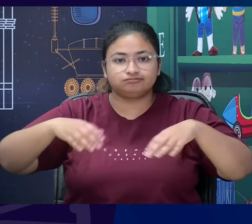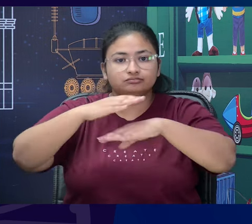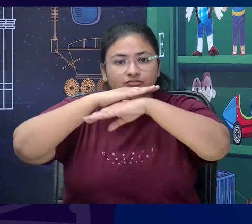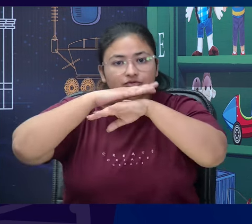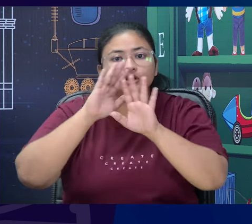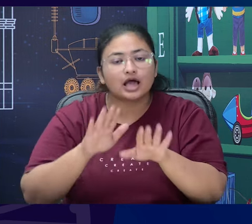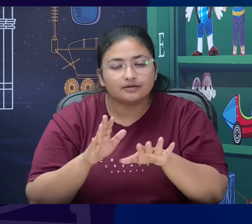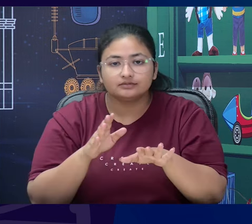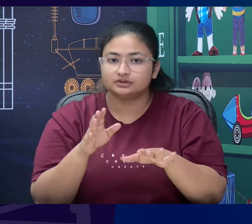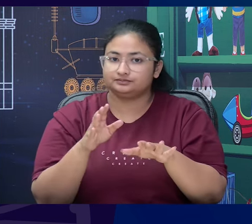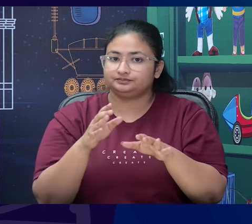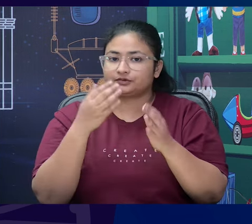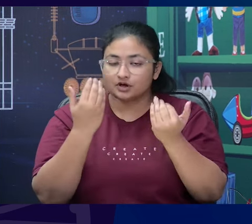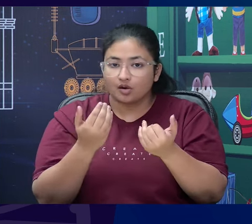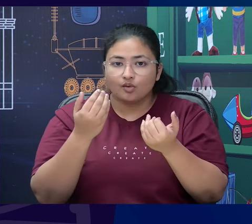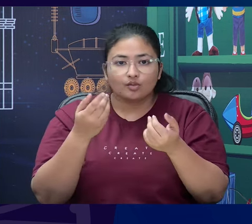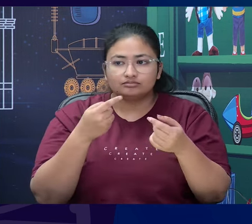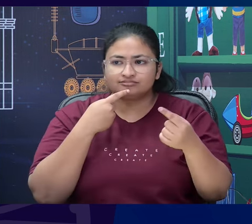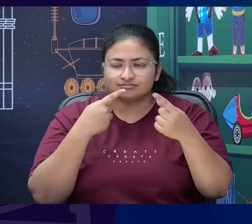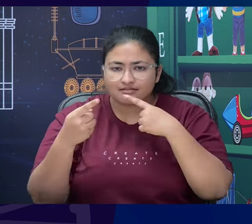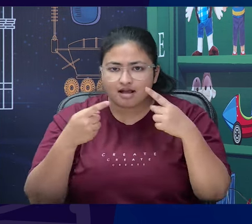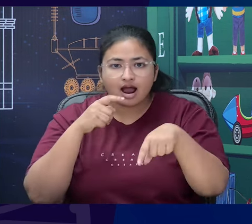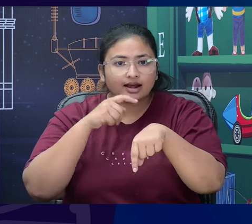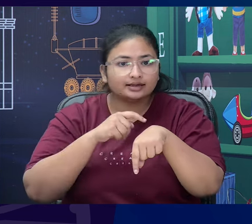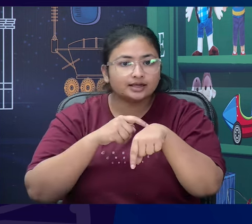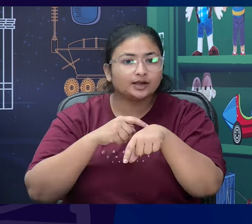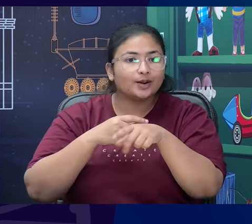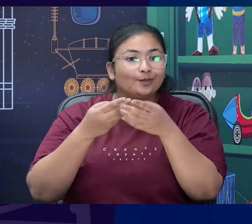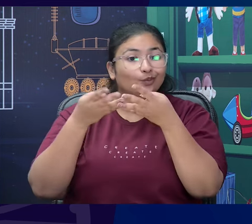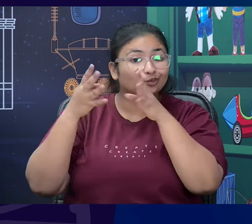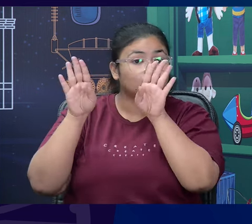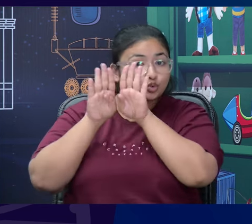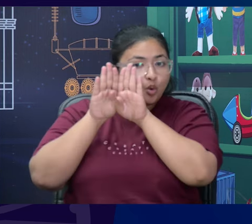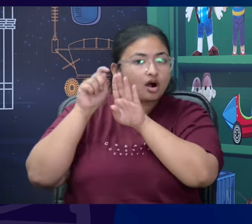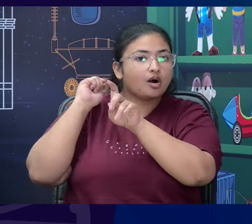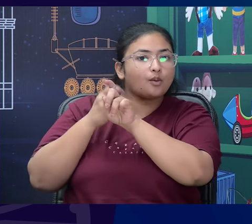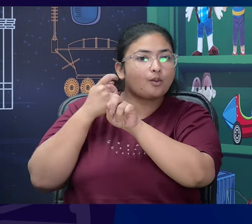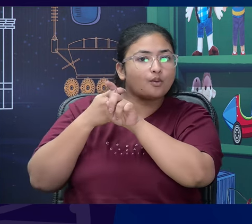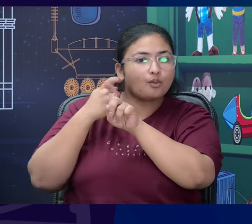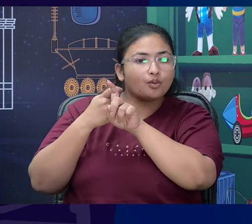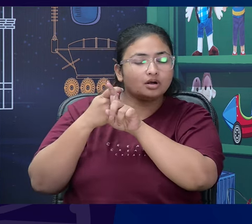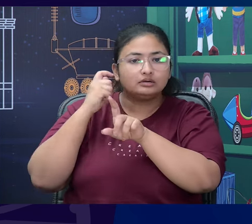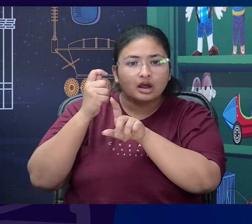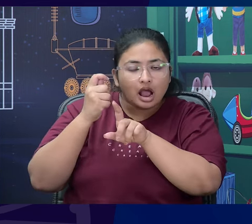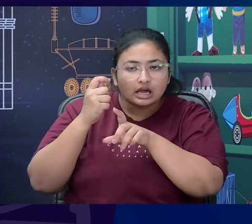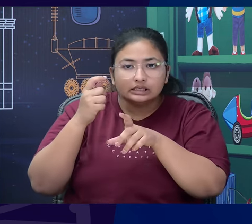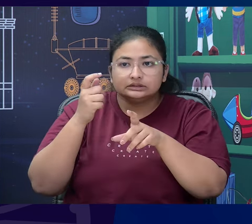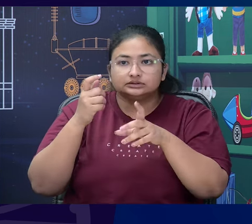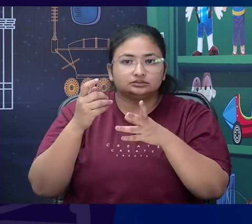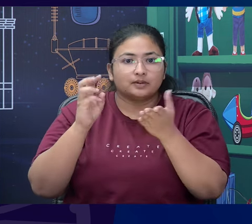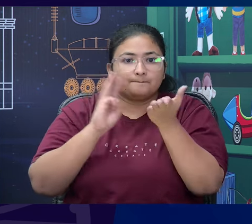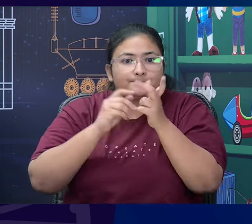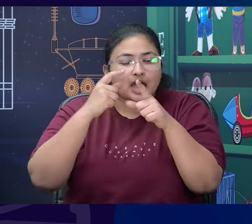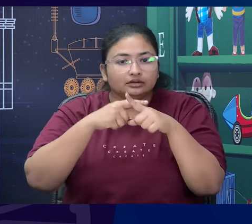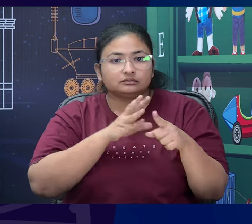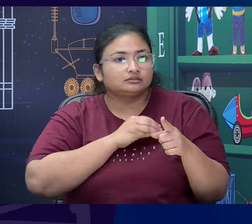the door which Ausubal claims is the police. And you know Max who is afraid of being captured by the